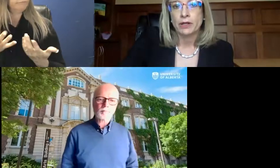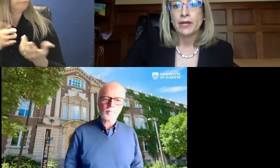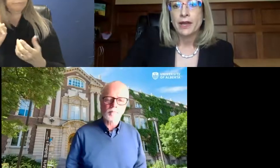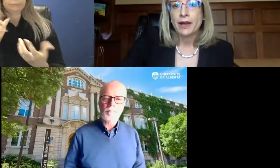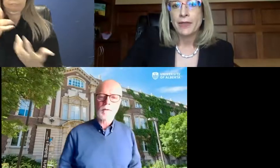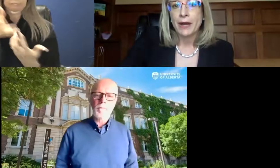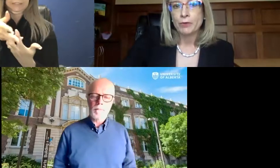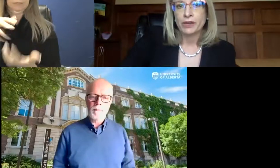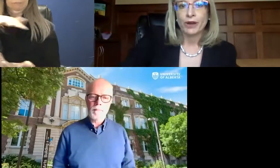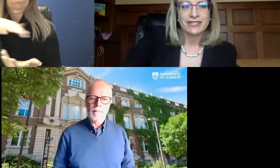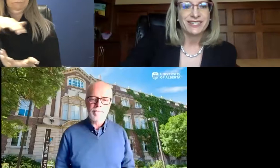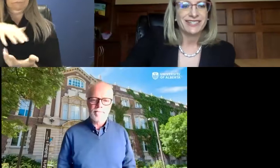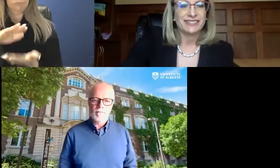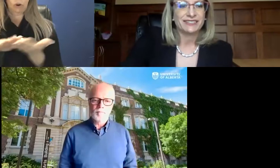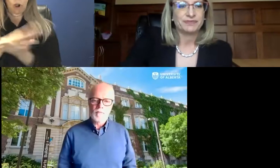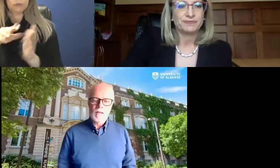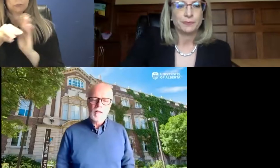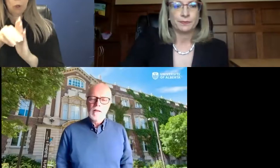model, that would be great.